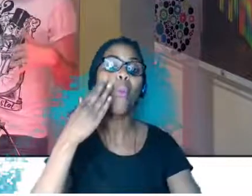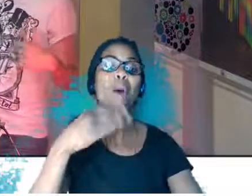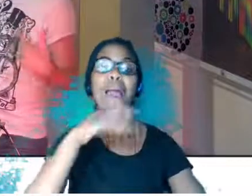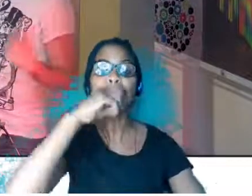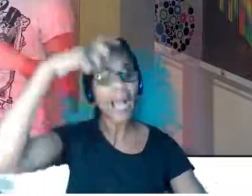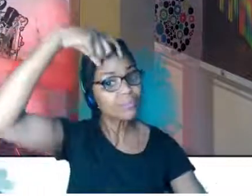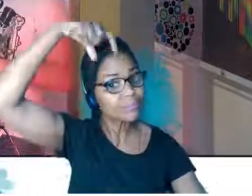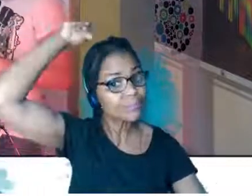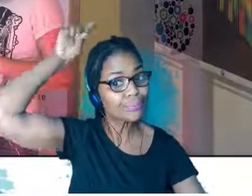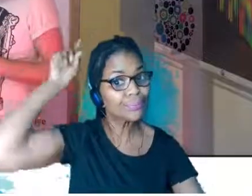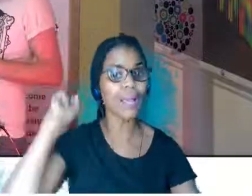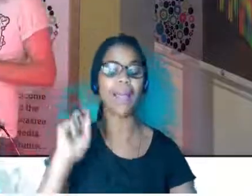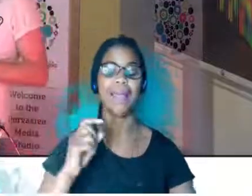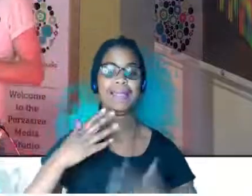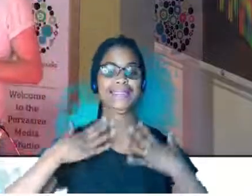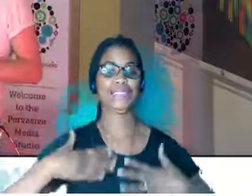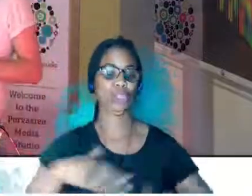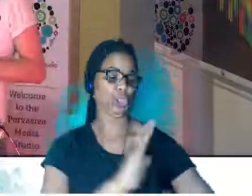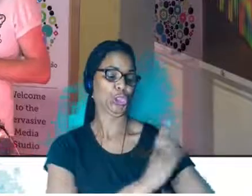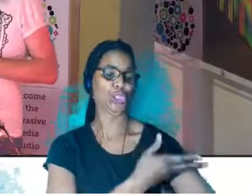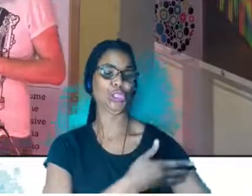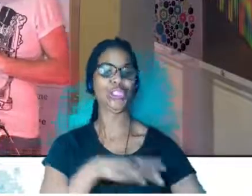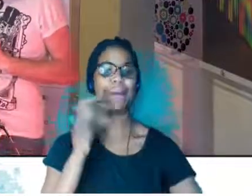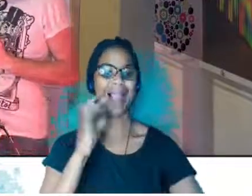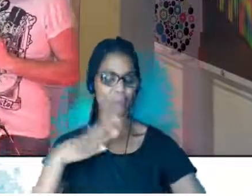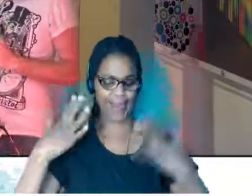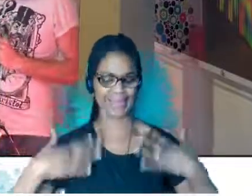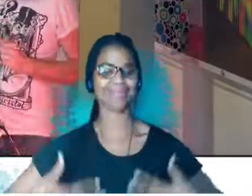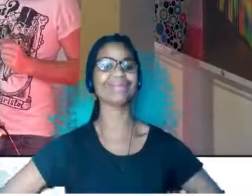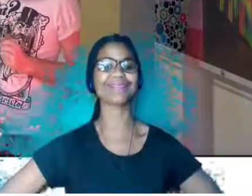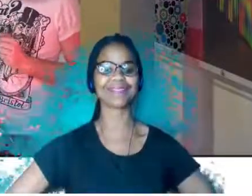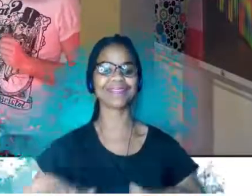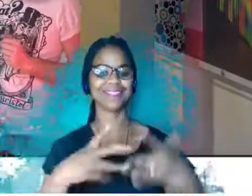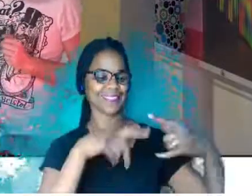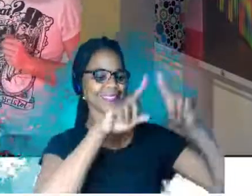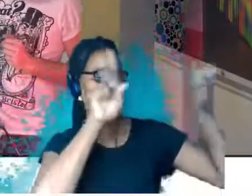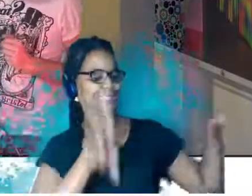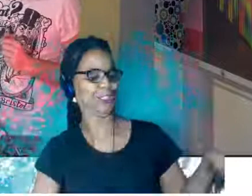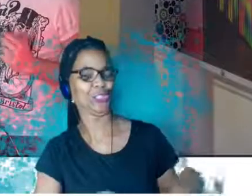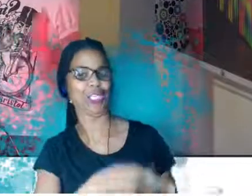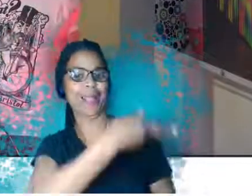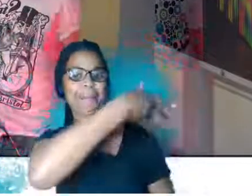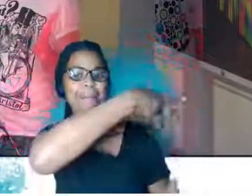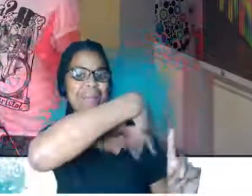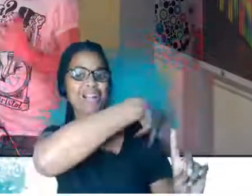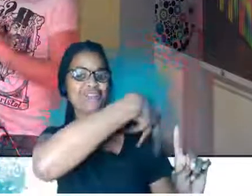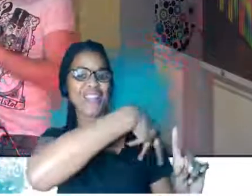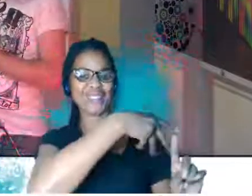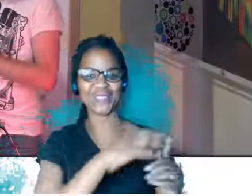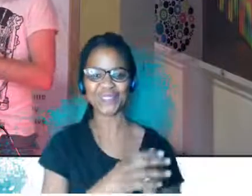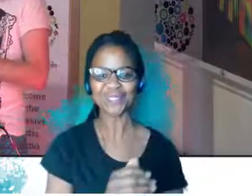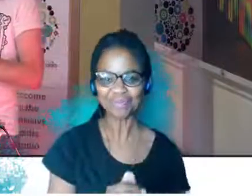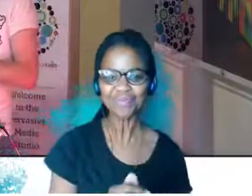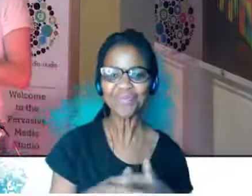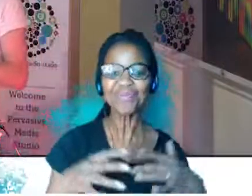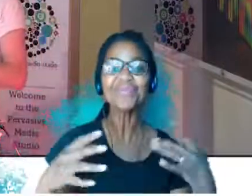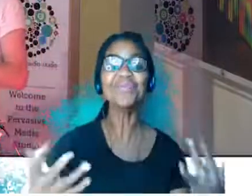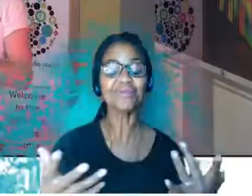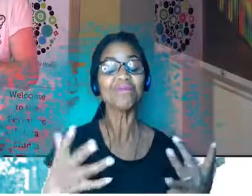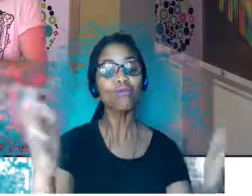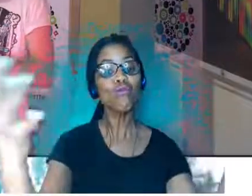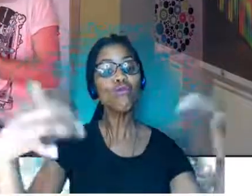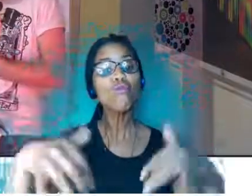I'm wearing a black and white t-shirt in front of a large TV, if that wasn't. These talks are our chance to throw open the doors of the studio.